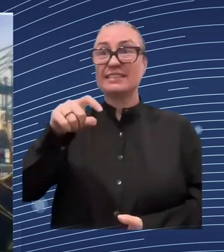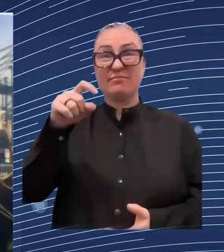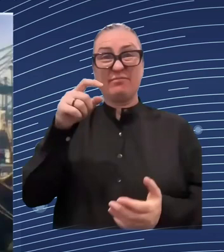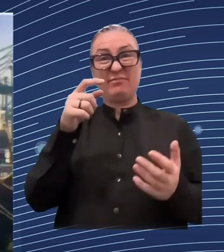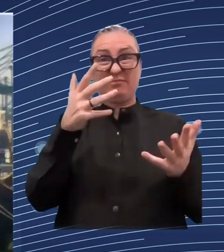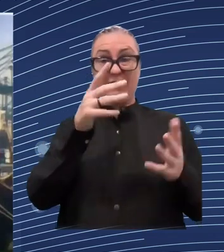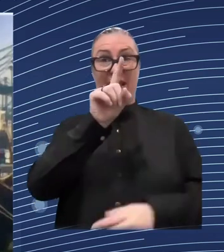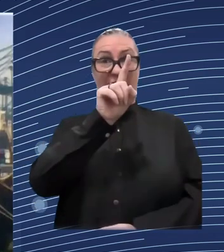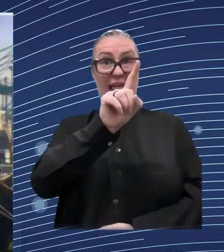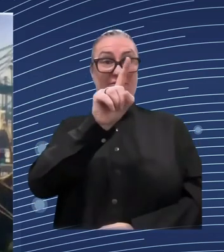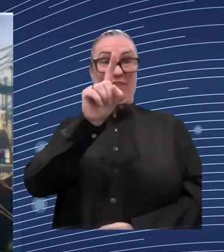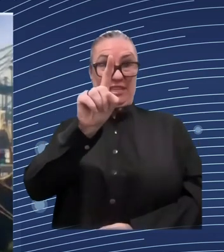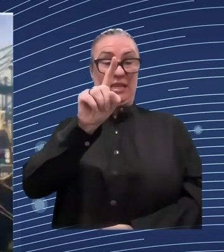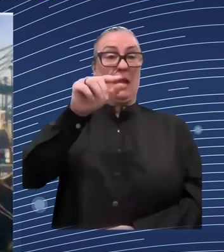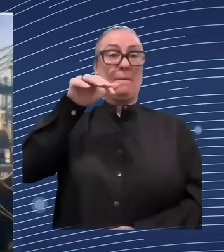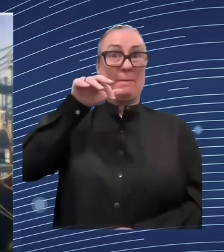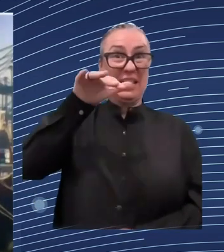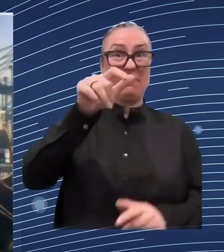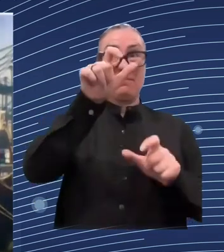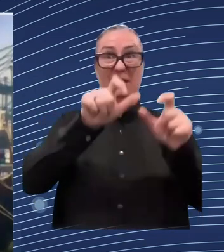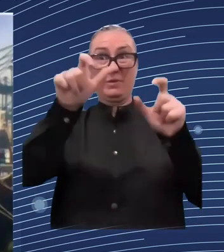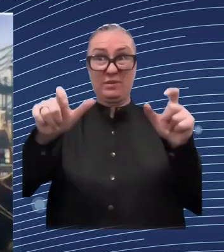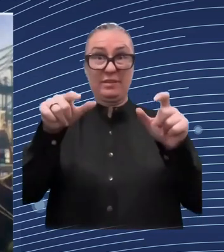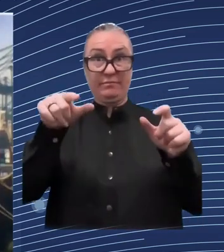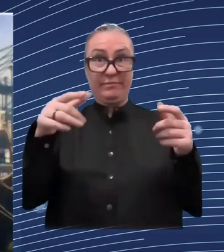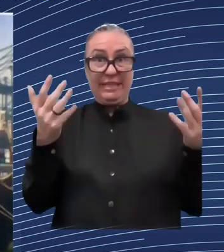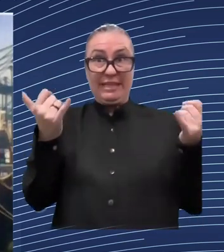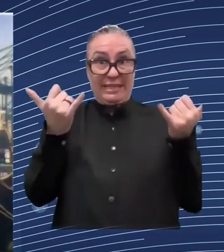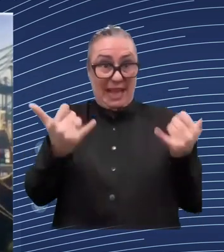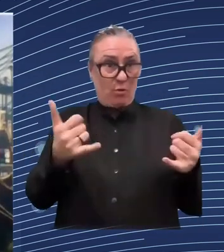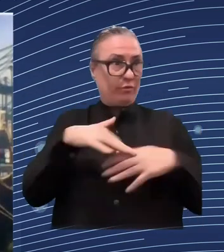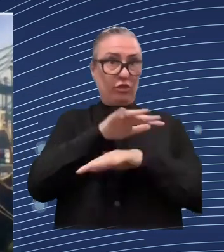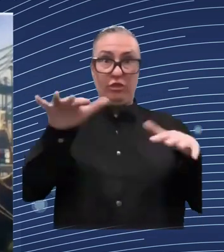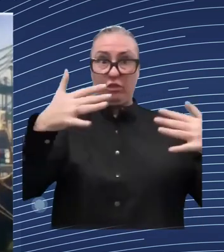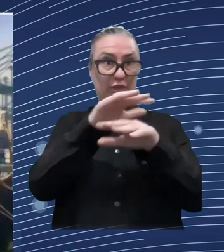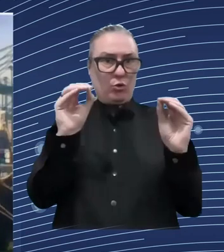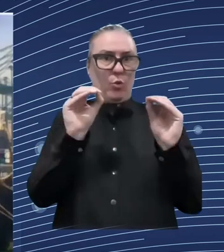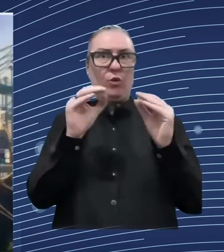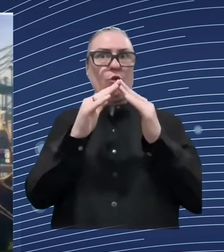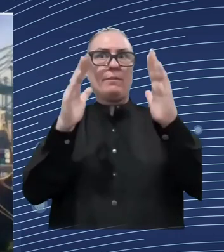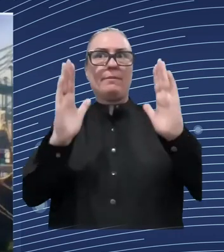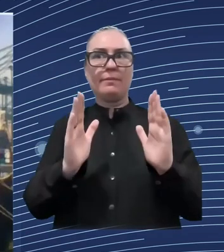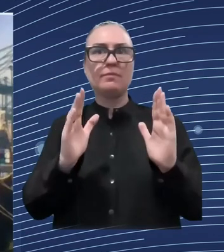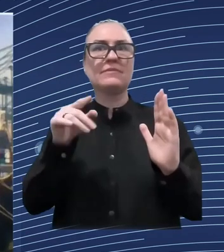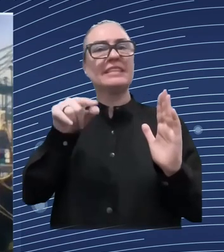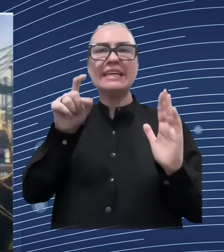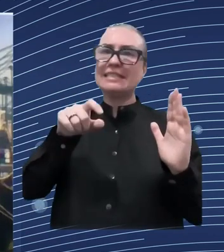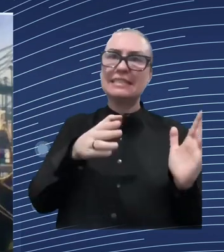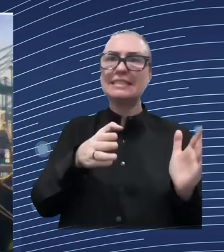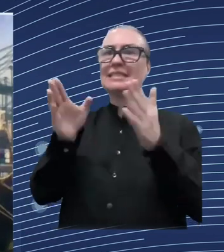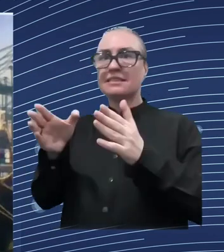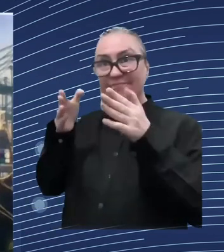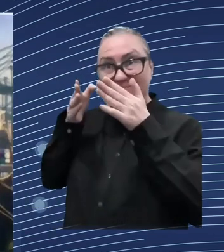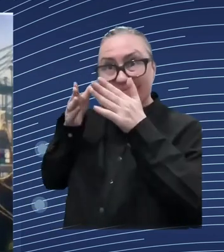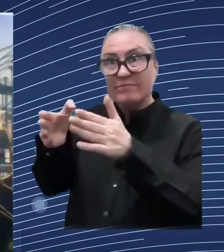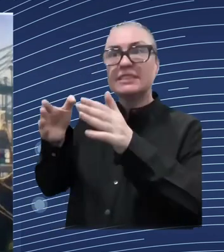talk about the skills gaps and in particular digitalization that was being now uh at our focus because there i think both when we look at